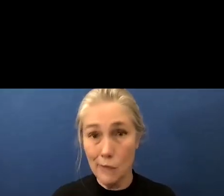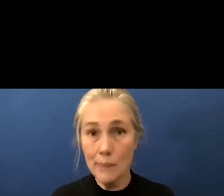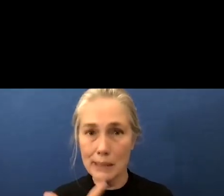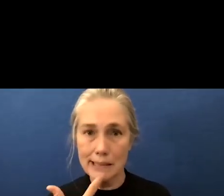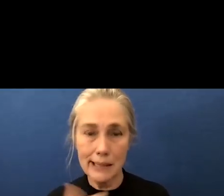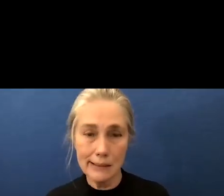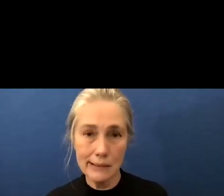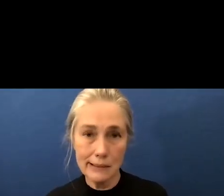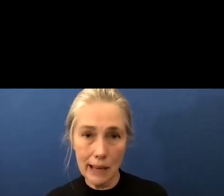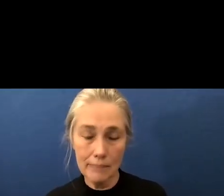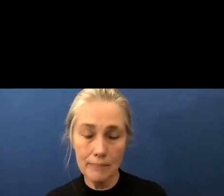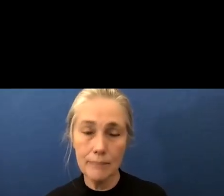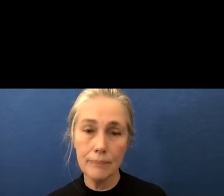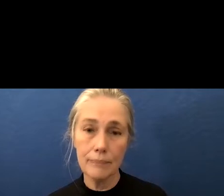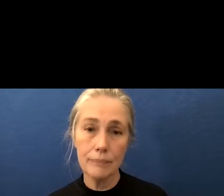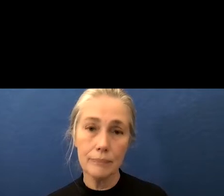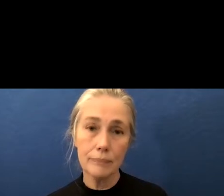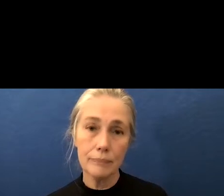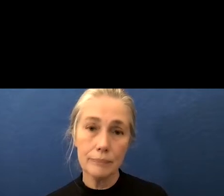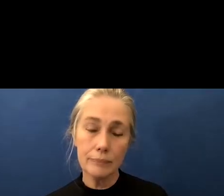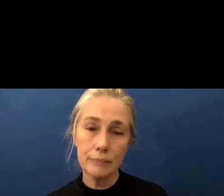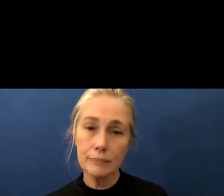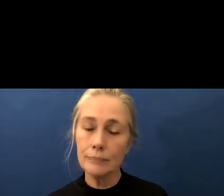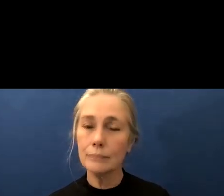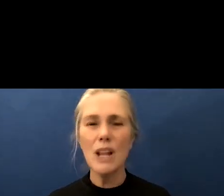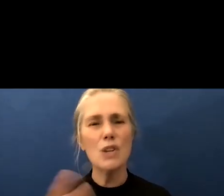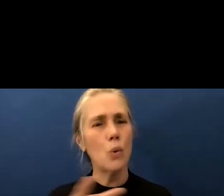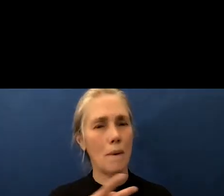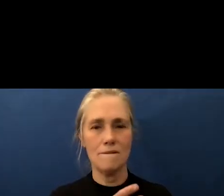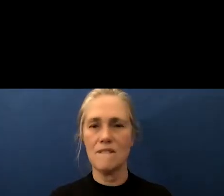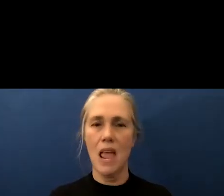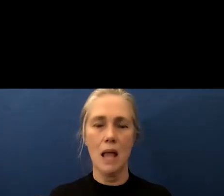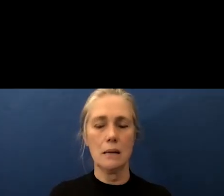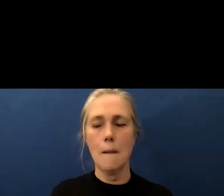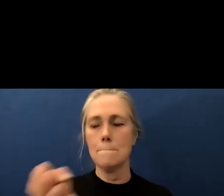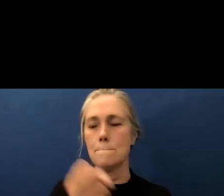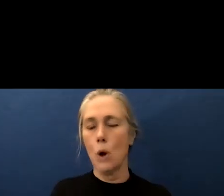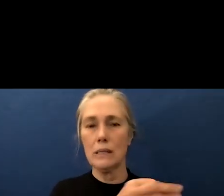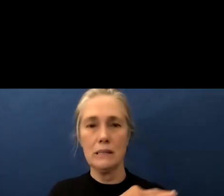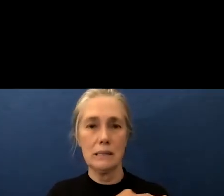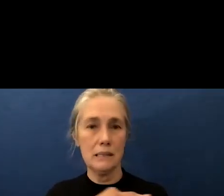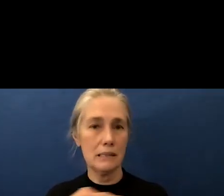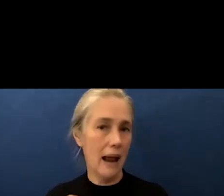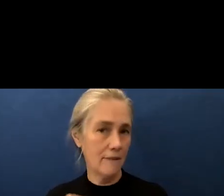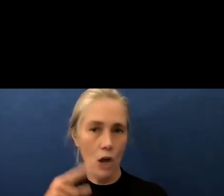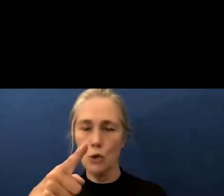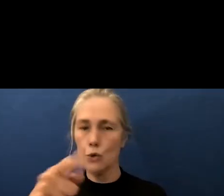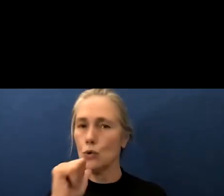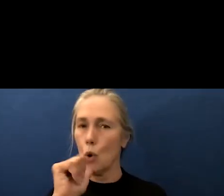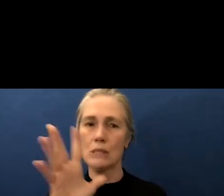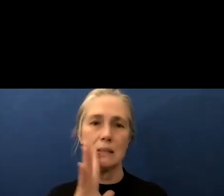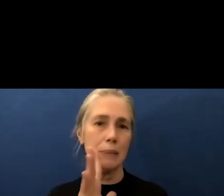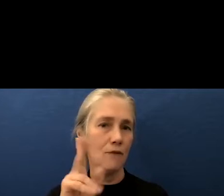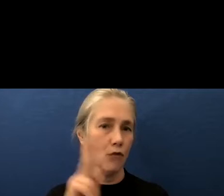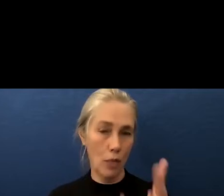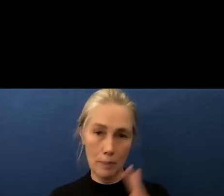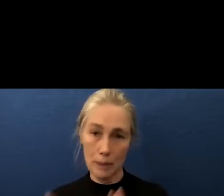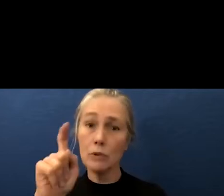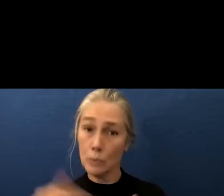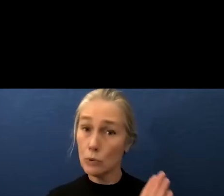um you are a failed appointed staff uh who is not speaking for the community you're supposed to represent